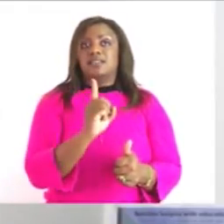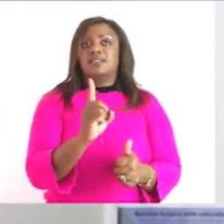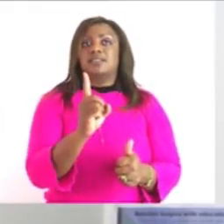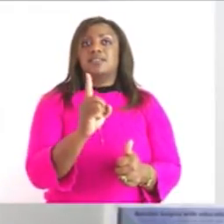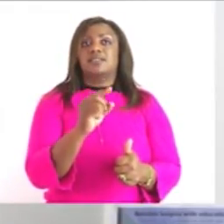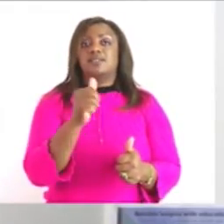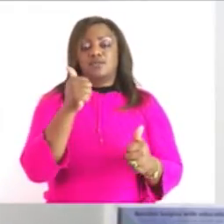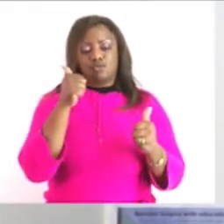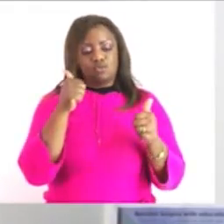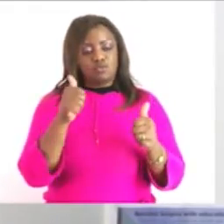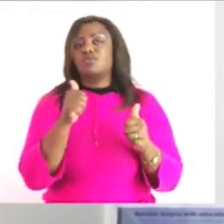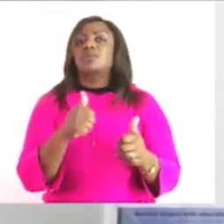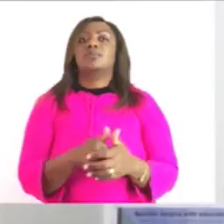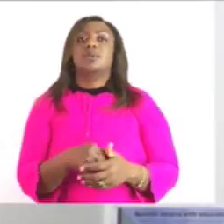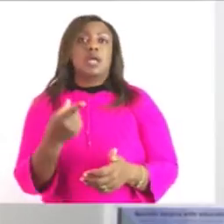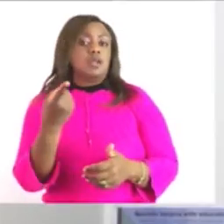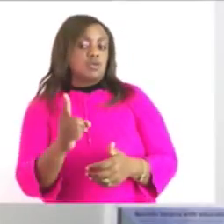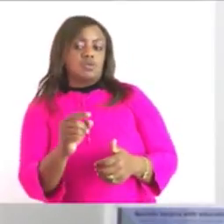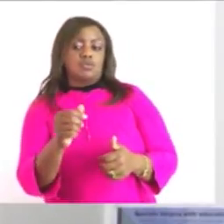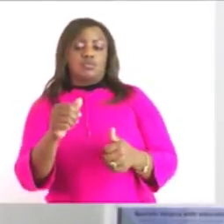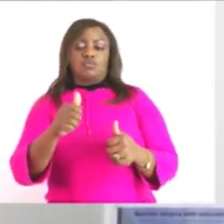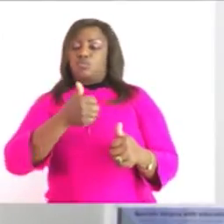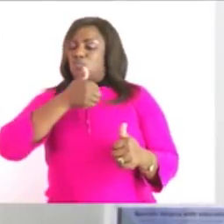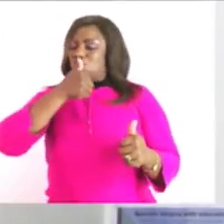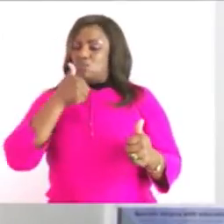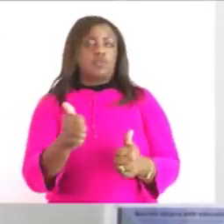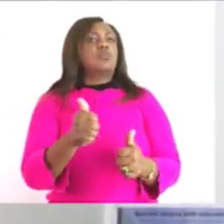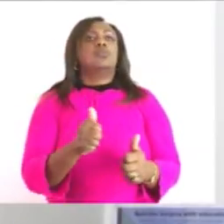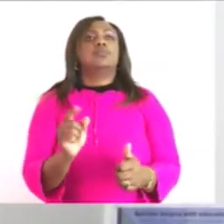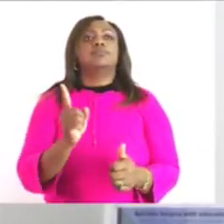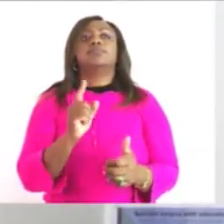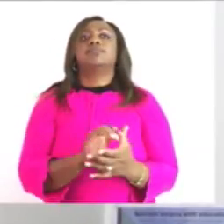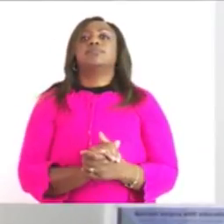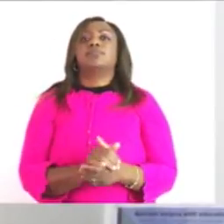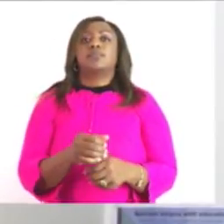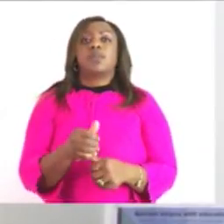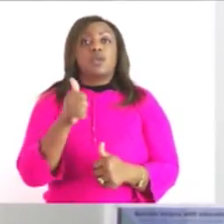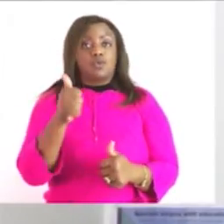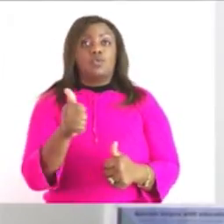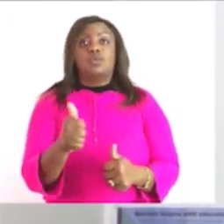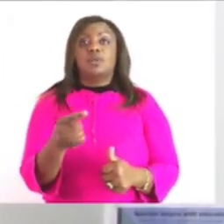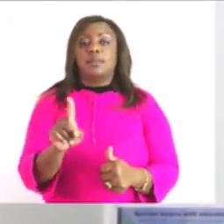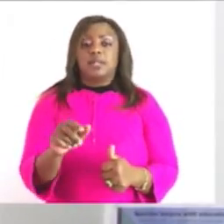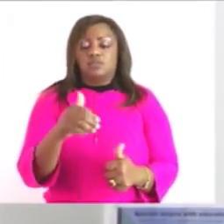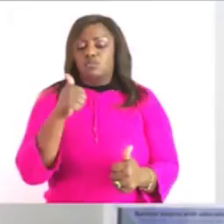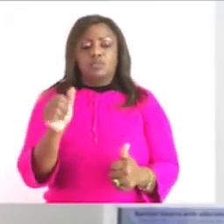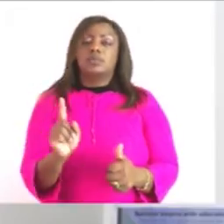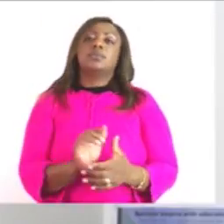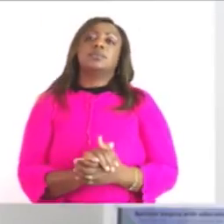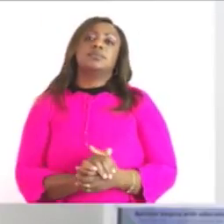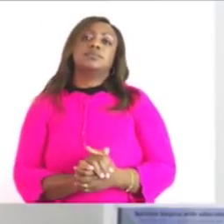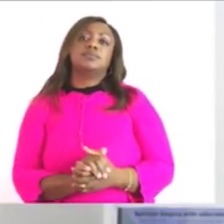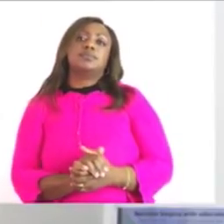good but not excellent the estimation was good but not excellent because they say